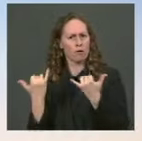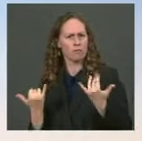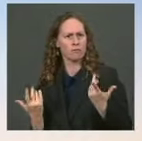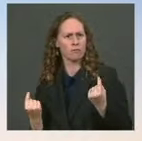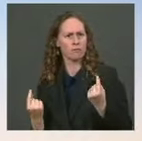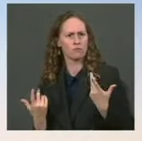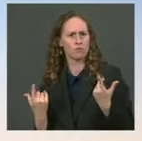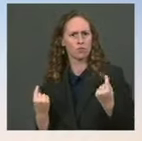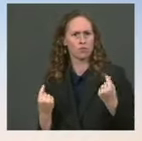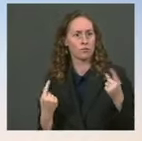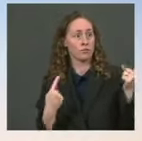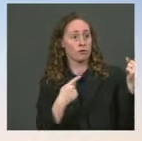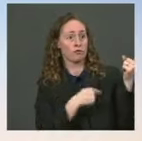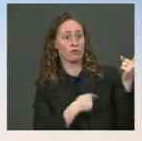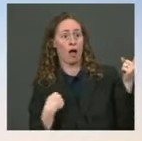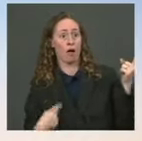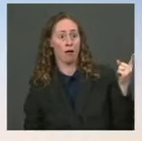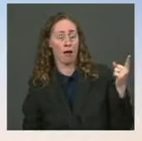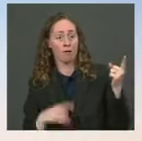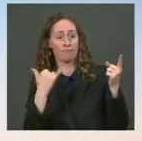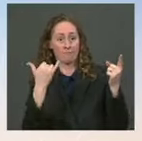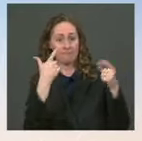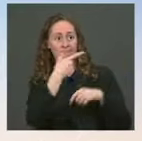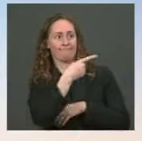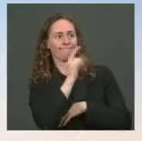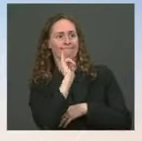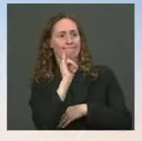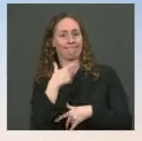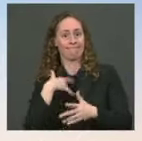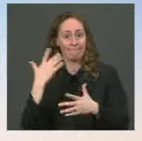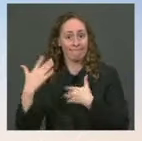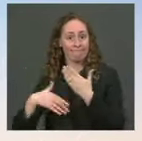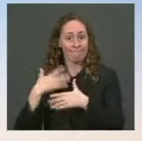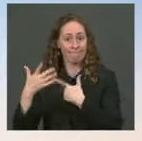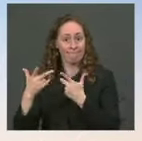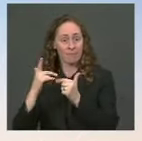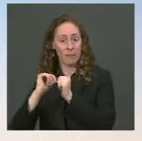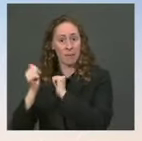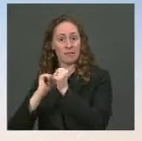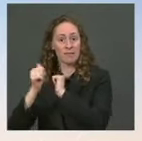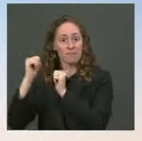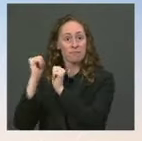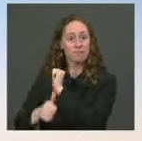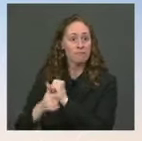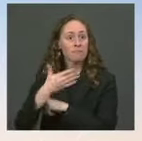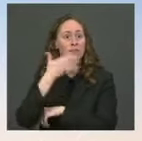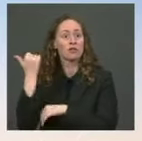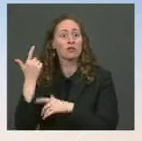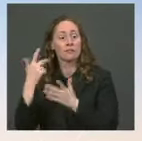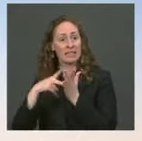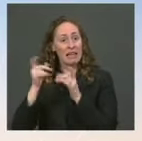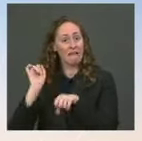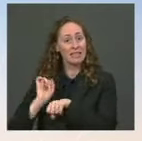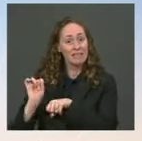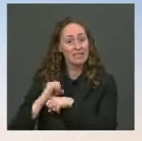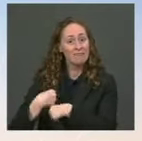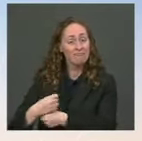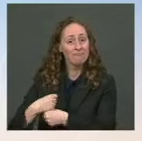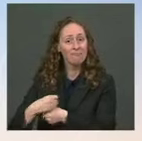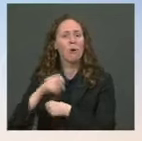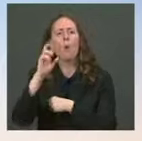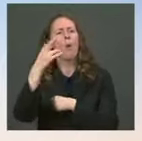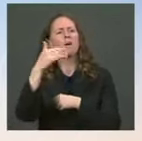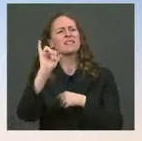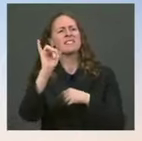through the Congress and how much can you give us a little bit of context of how much your team is working on that? Still how to get it done when to get it done?